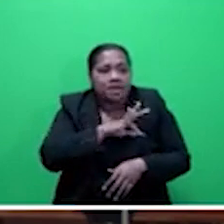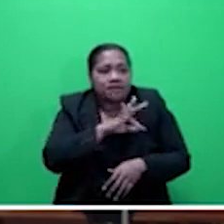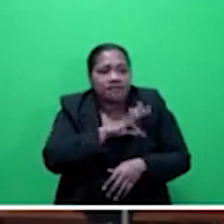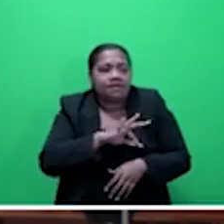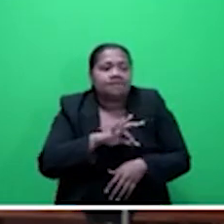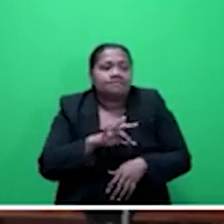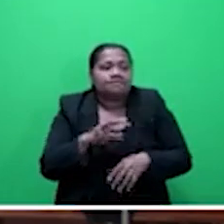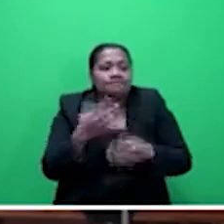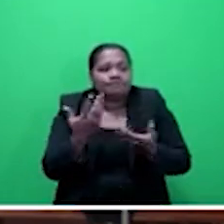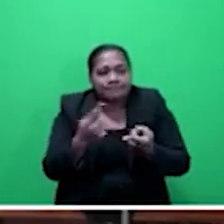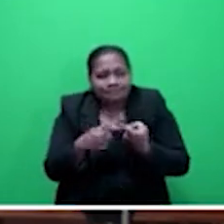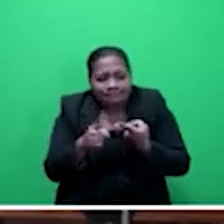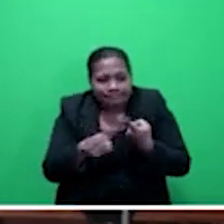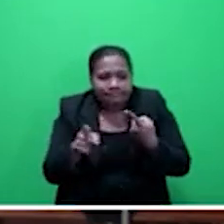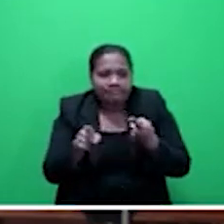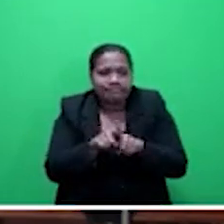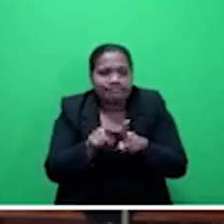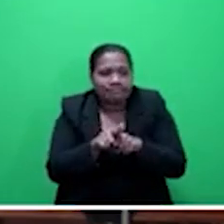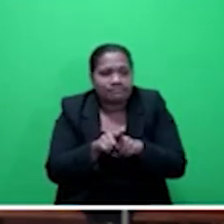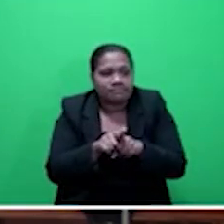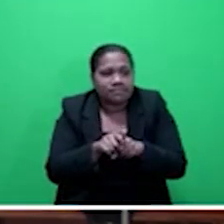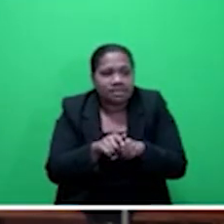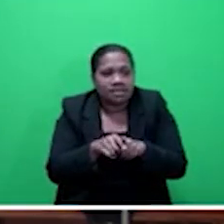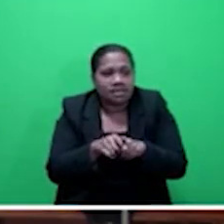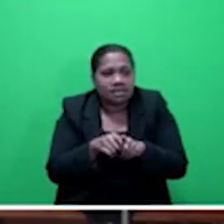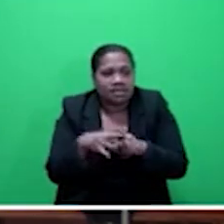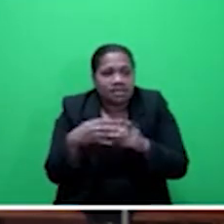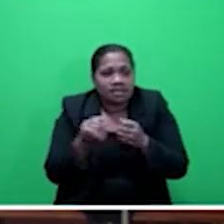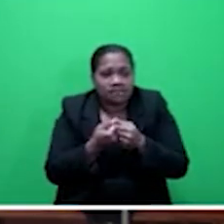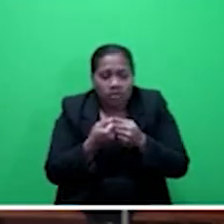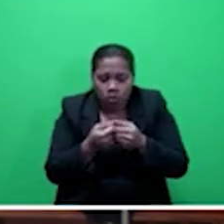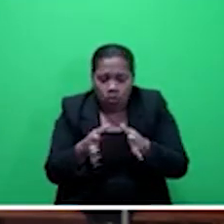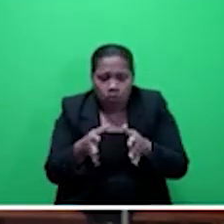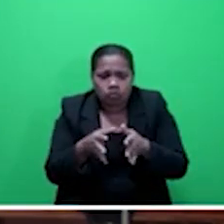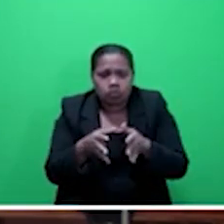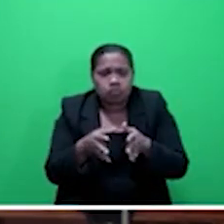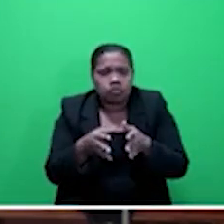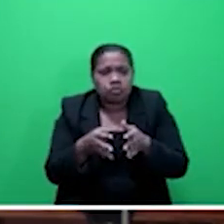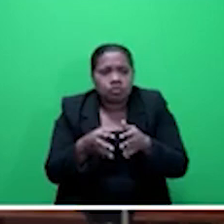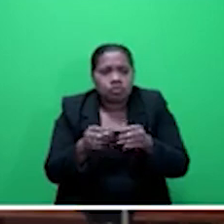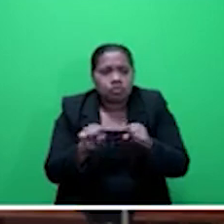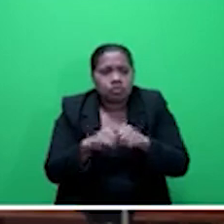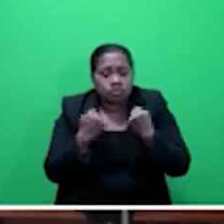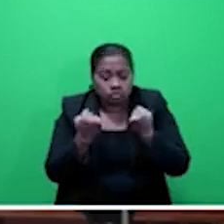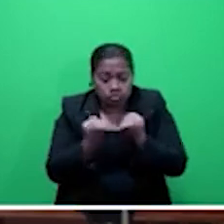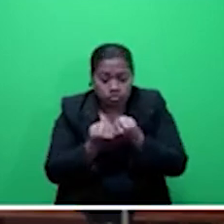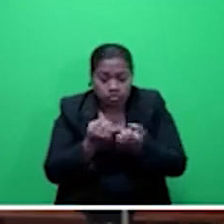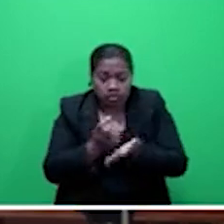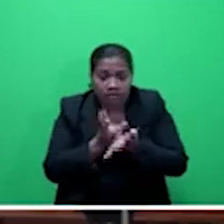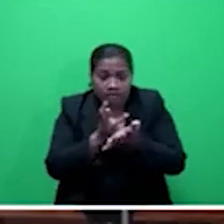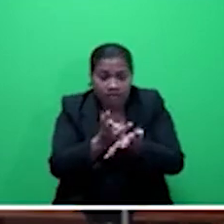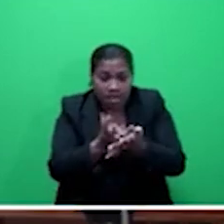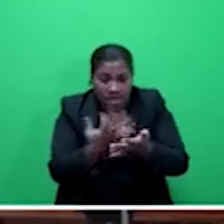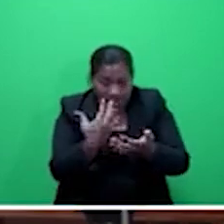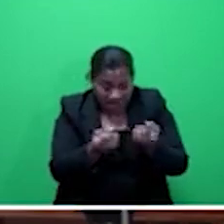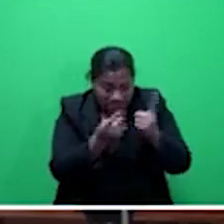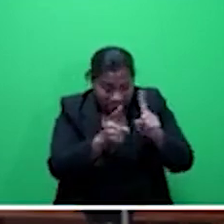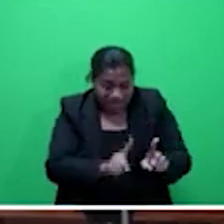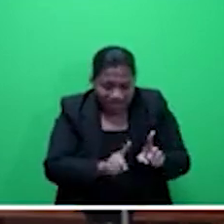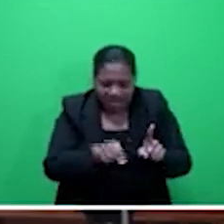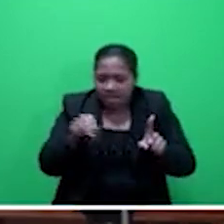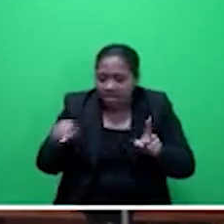there's a loss of one of the social welfare recipients. The family is able to cover various expenses. If there's a fire,